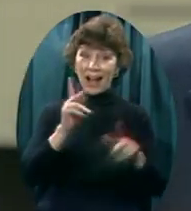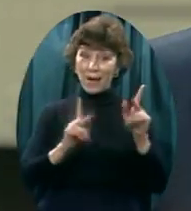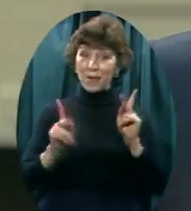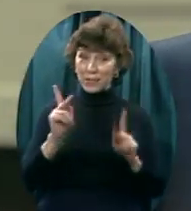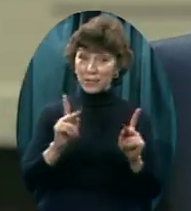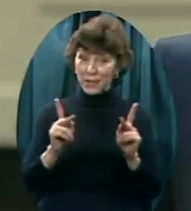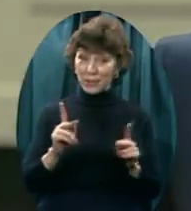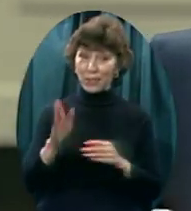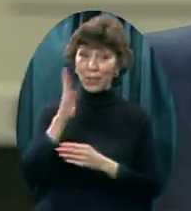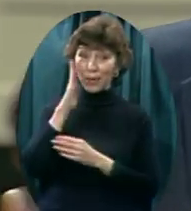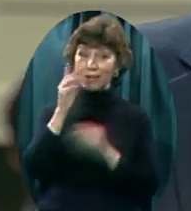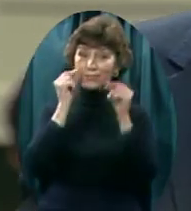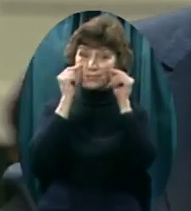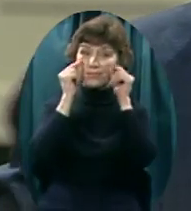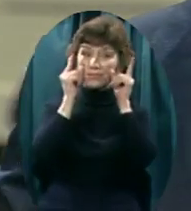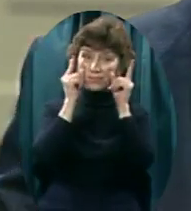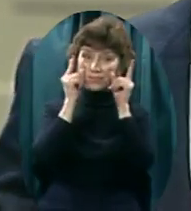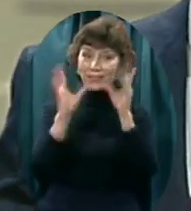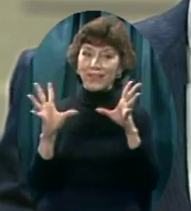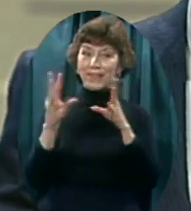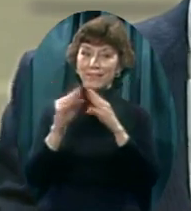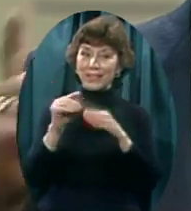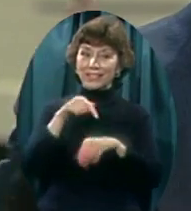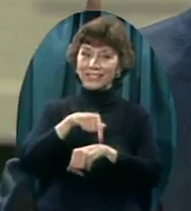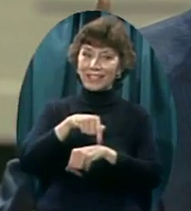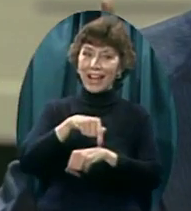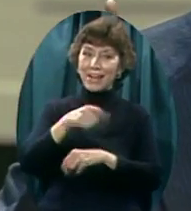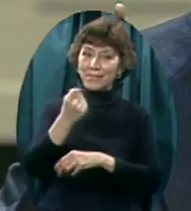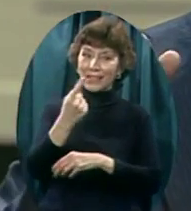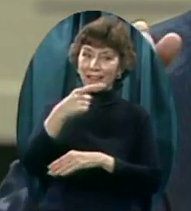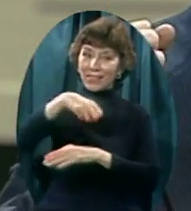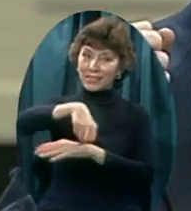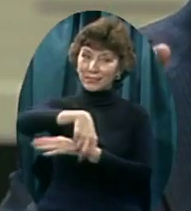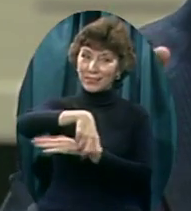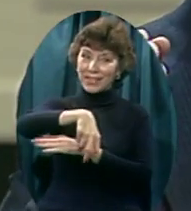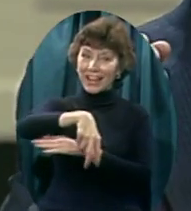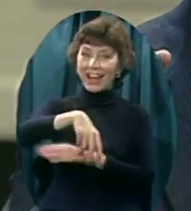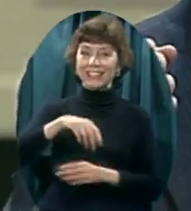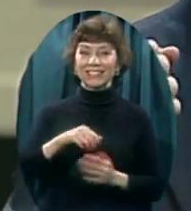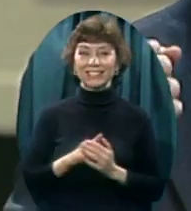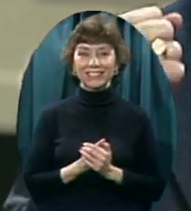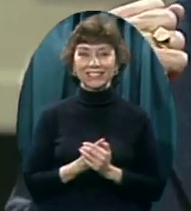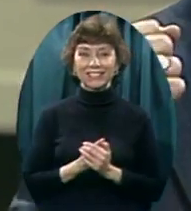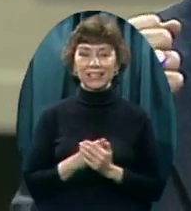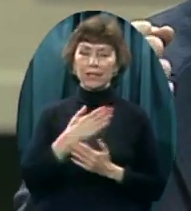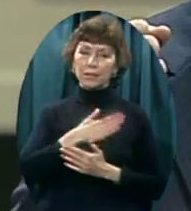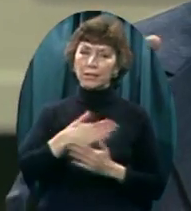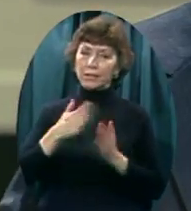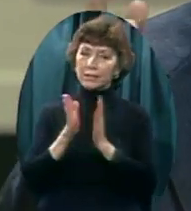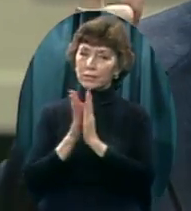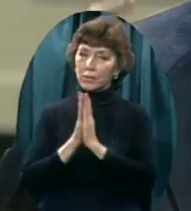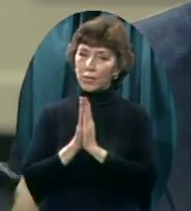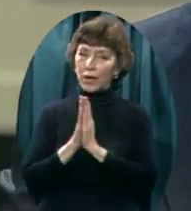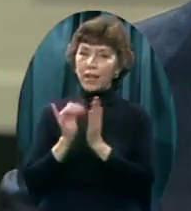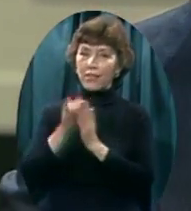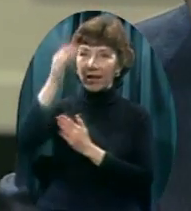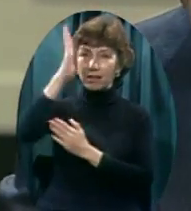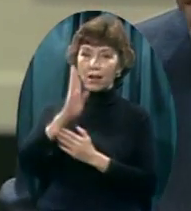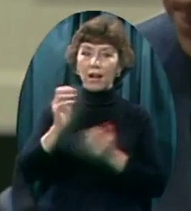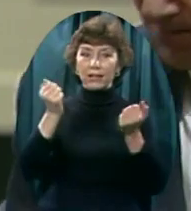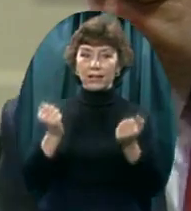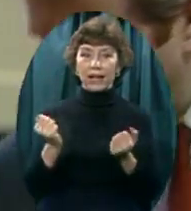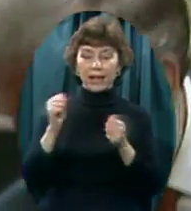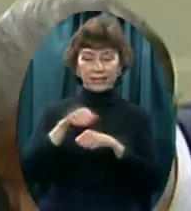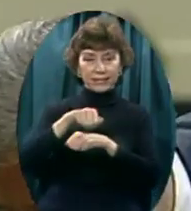West Coast friends who will be watching 8 to 9. Please pray that God can send revival, a third great awakening to our nation. Finally,